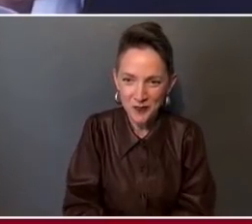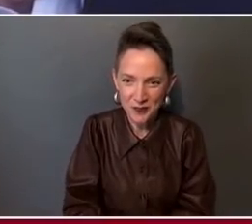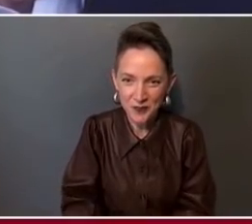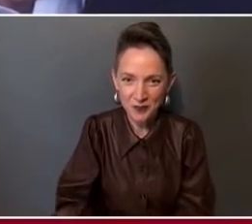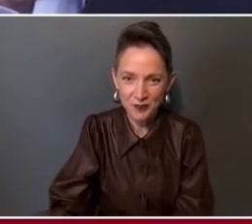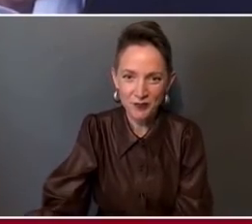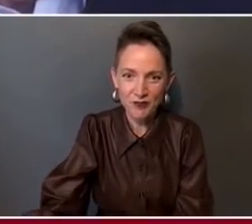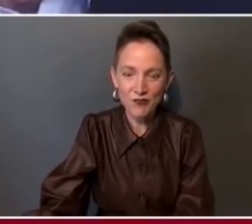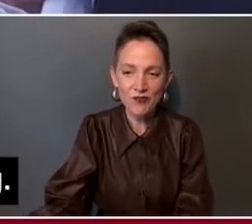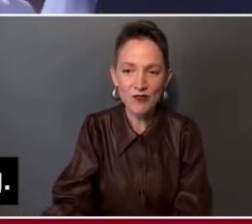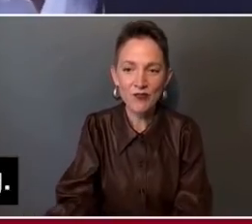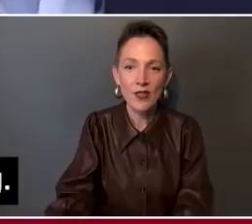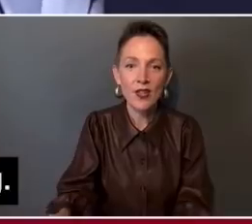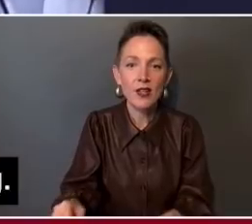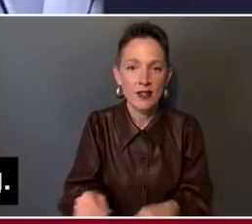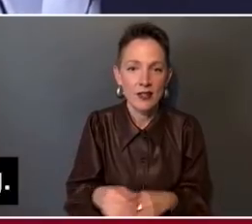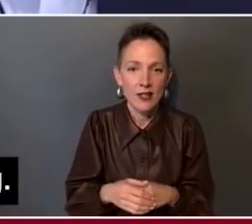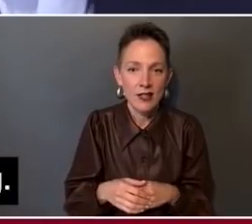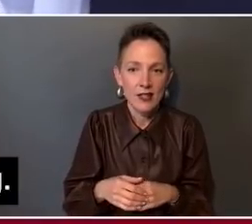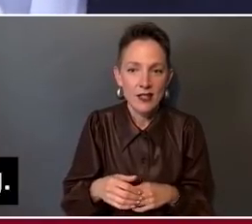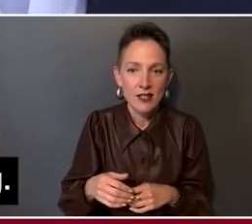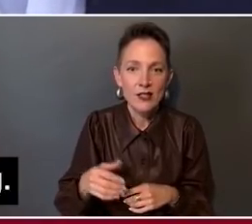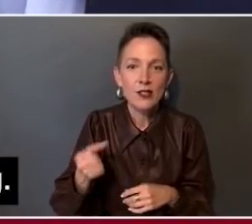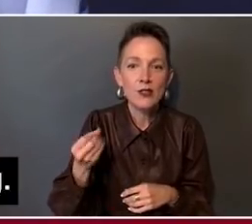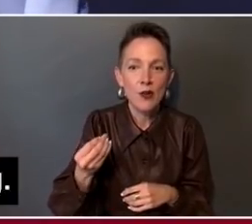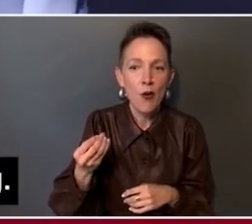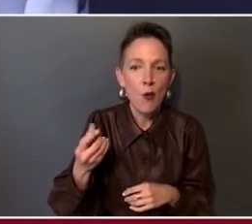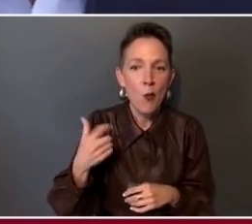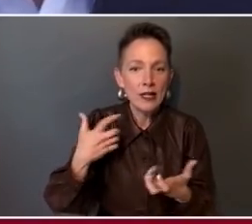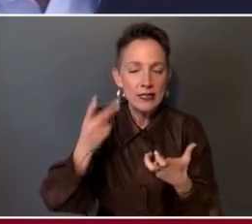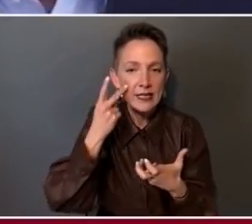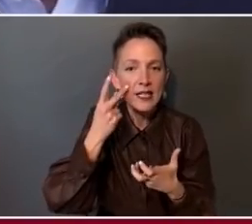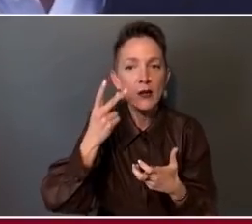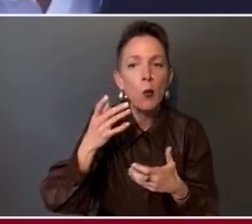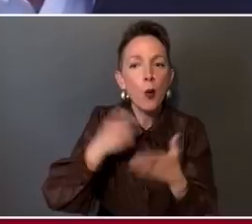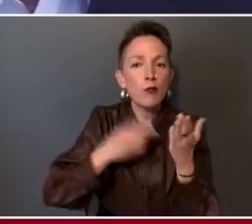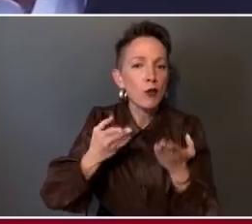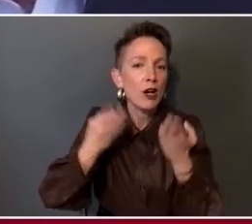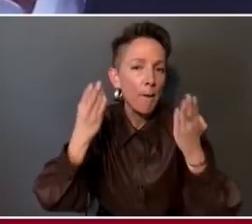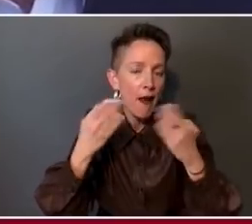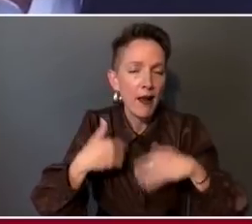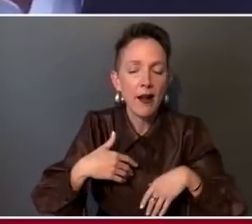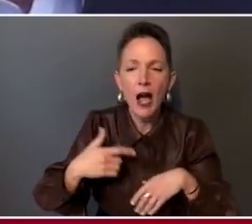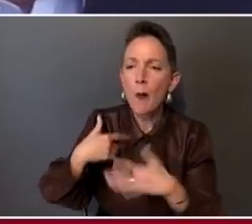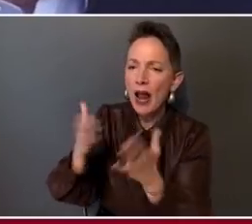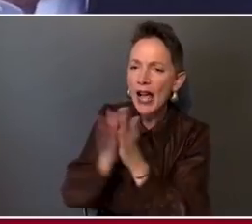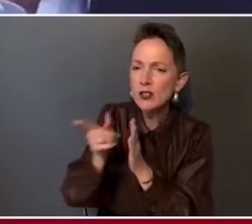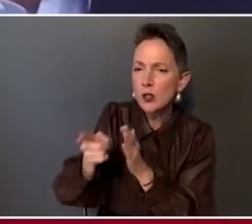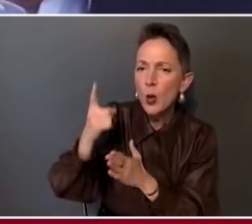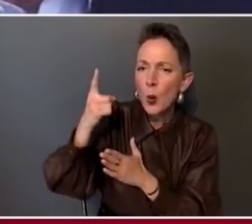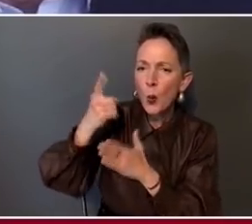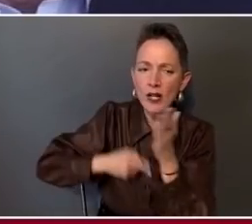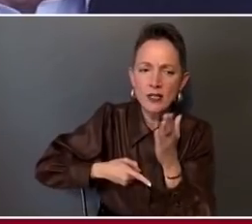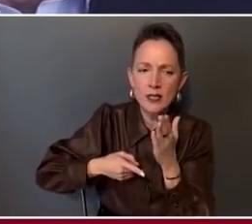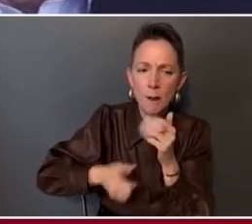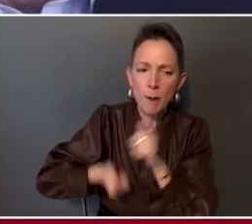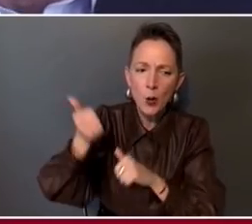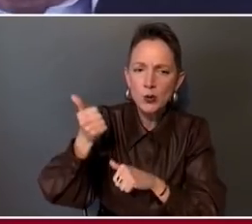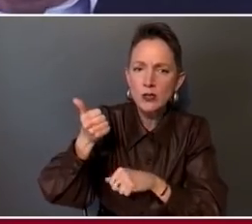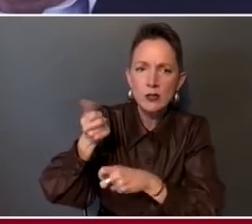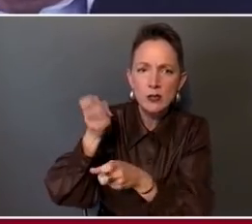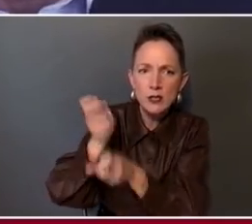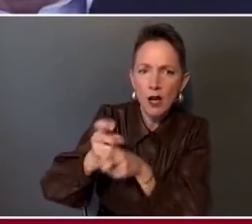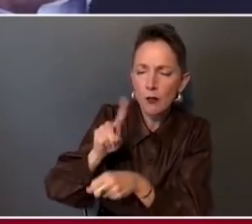want to see what a number of experts are recommending. Let me now ask you what I think is going to be the toughest questions you've ever been asked.